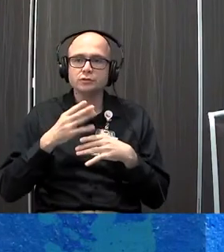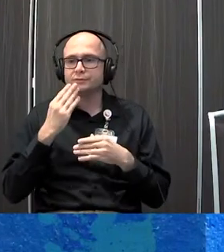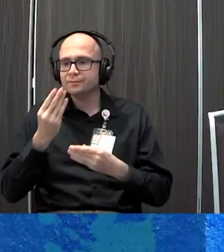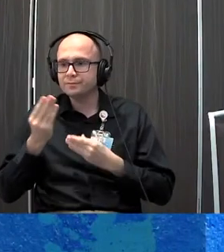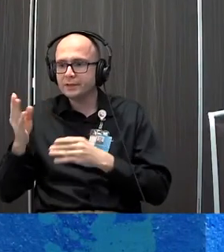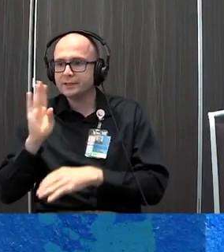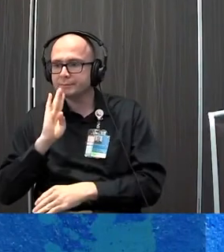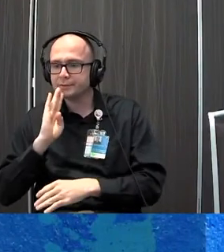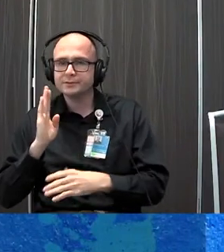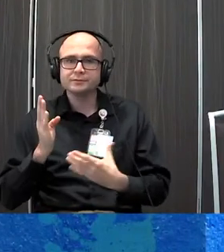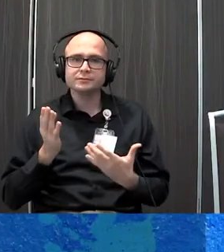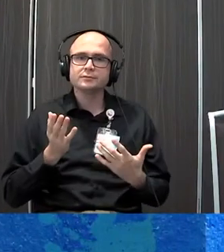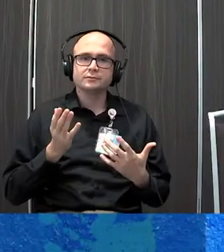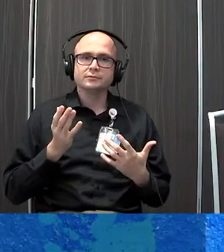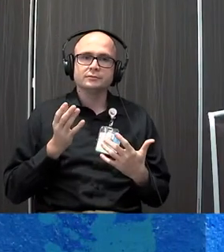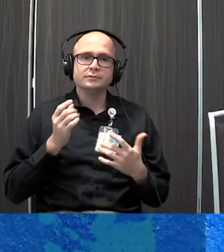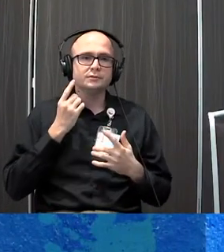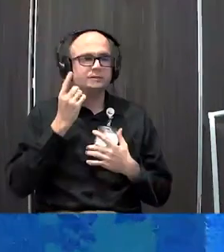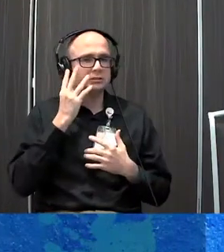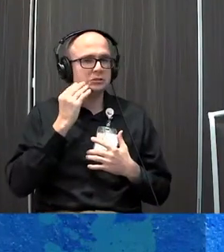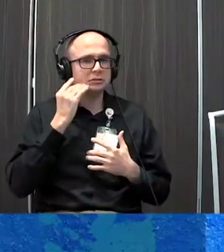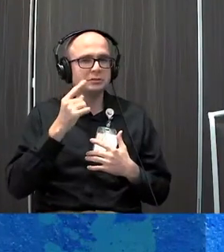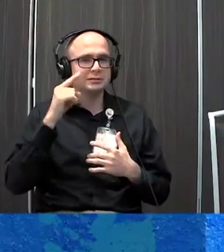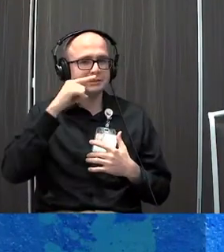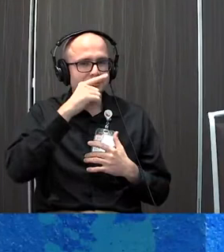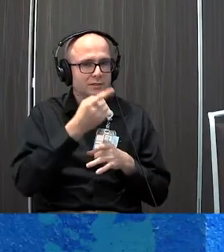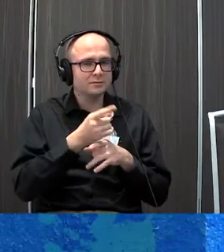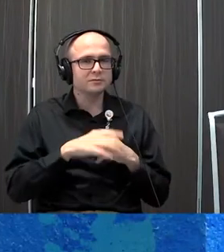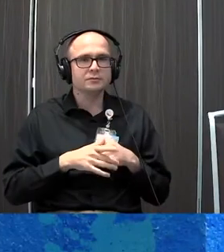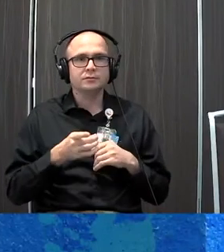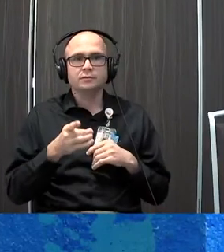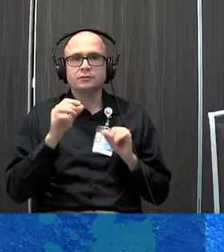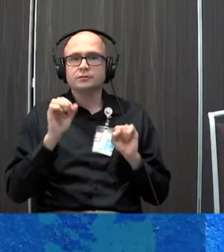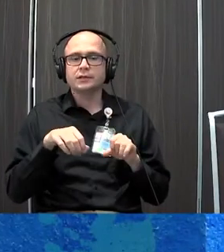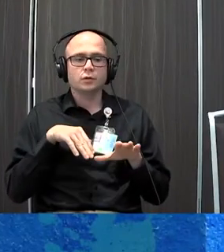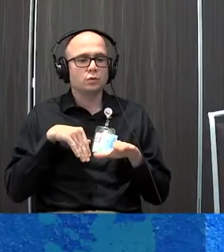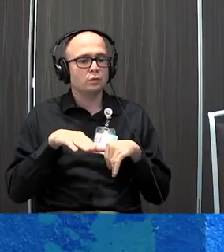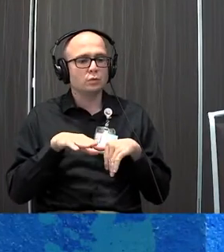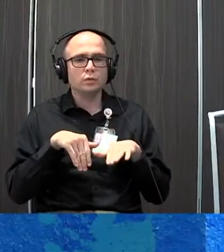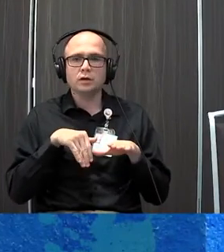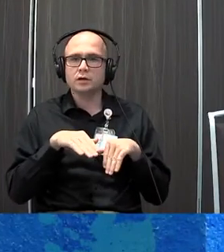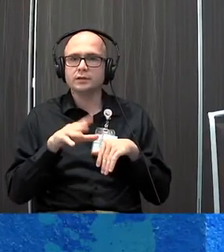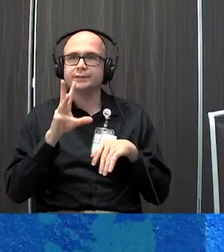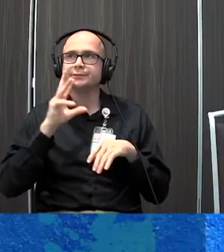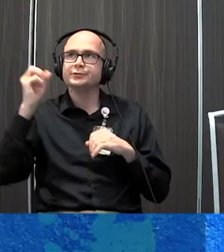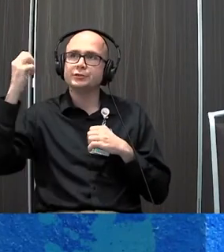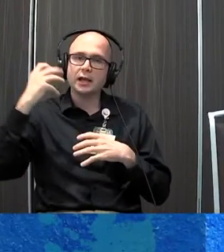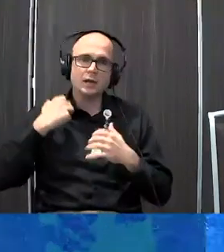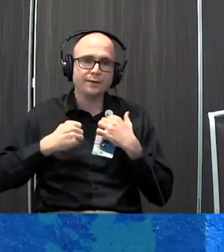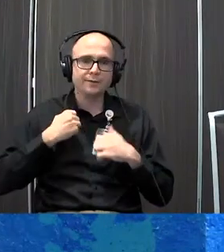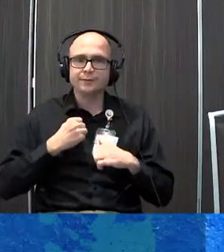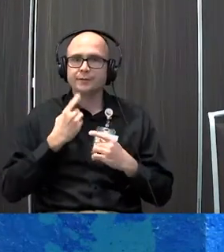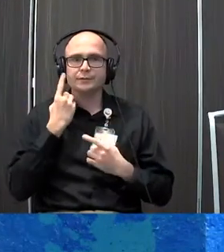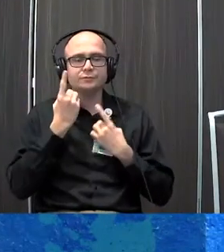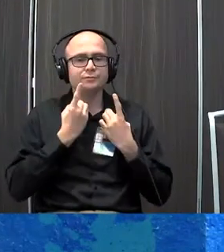kids for breakfast? You're not actually experiencing the teeth brushing. So you can have a mindful walk, a mindful shower, a mindful anything.